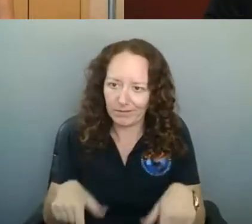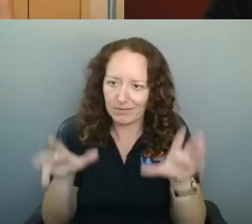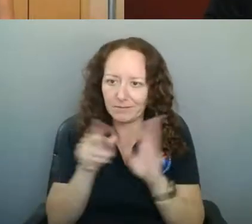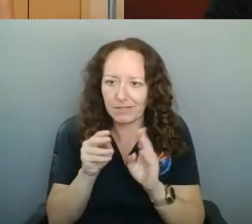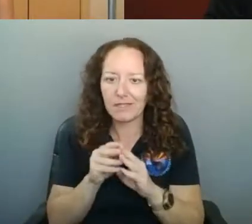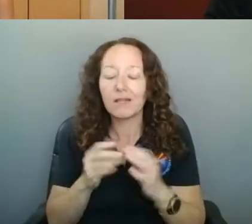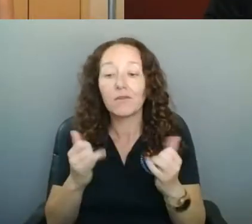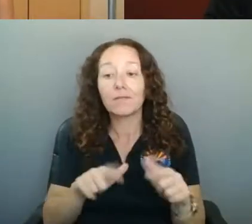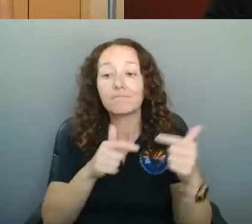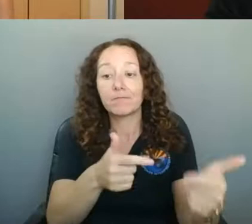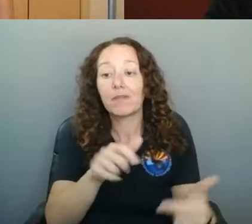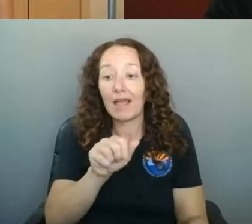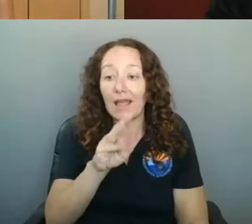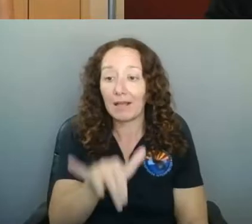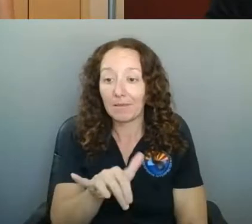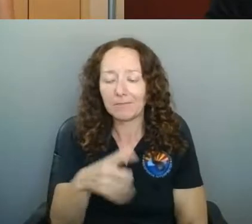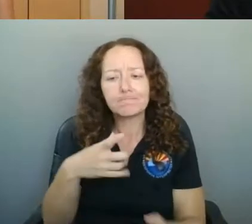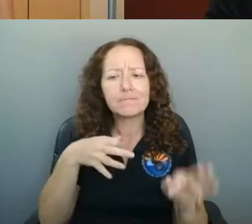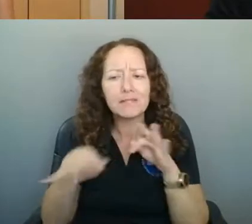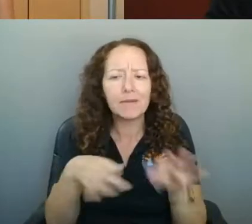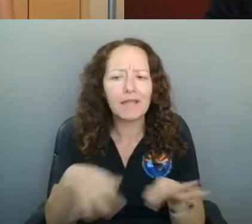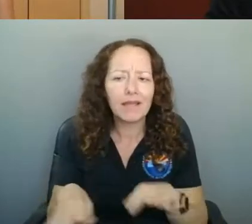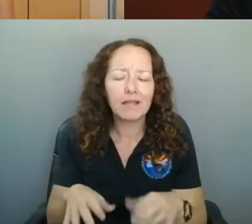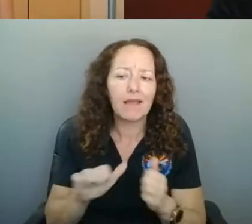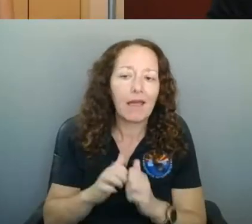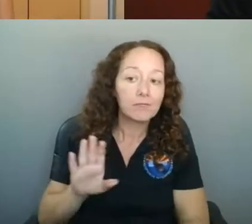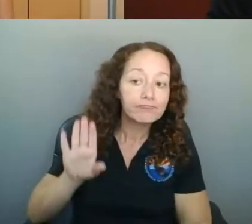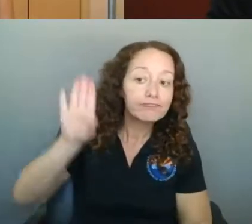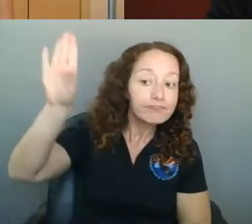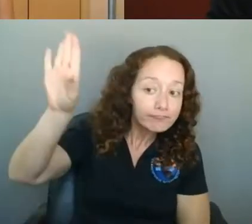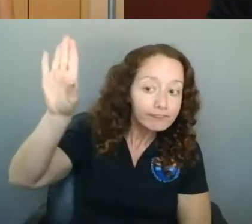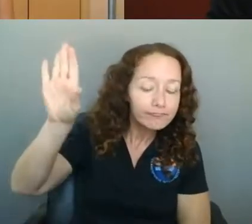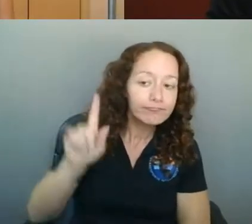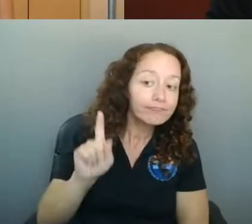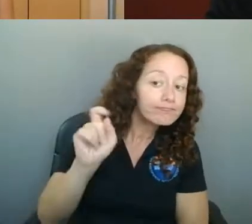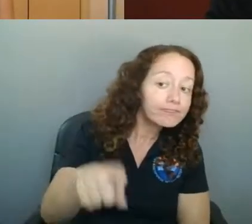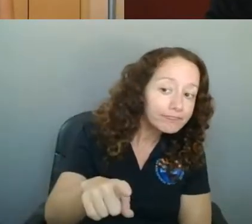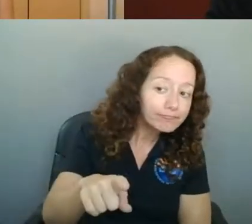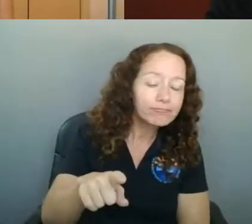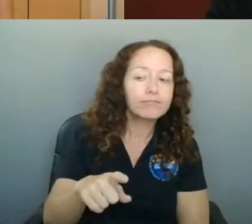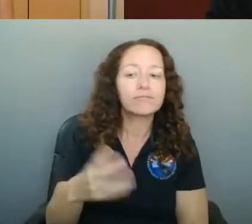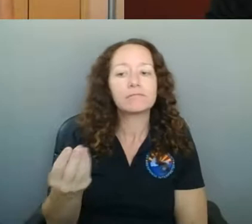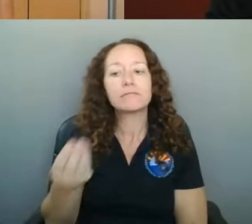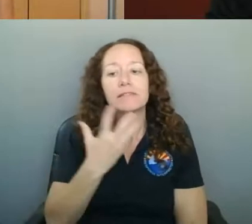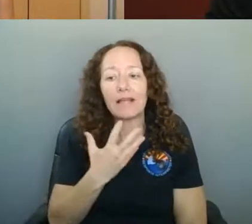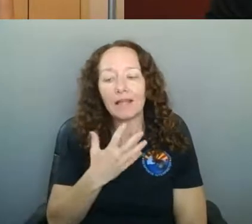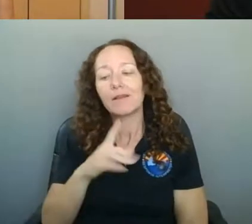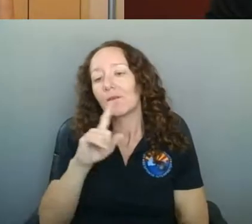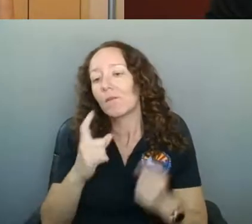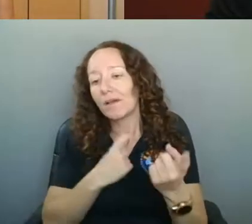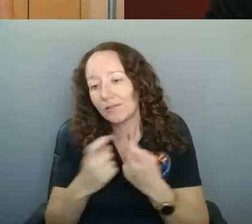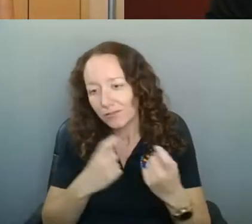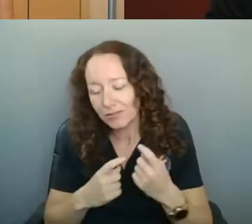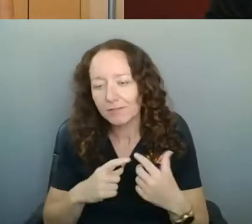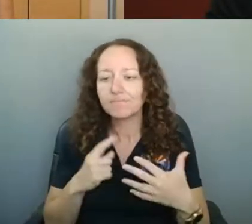talk a little bit about how to raise your hand, how to get your question to us so that we can answer those. Keep